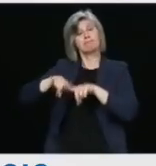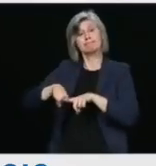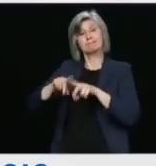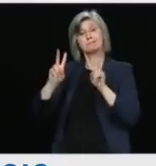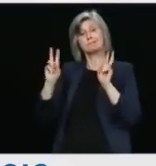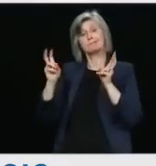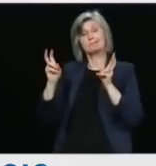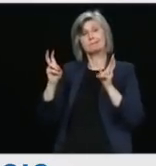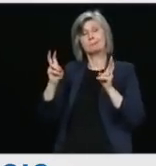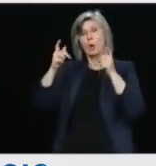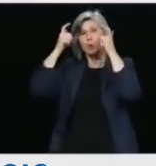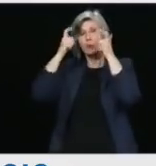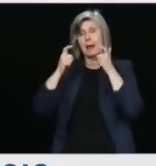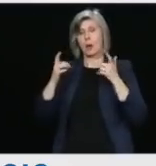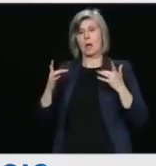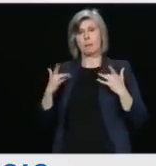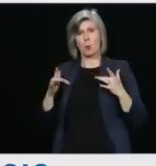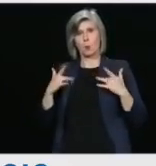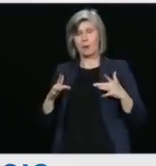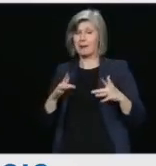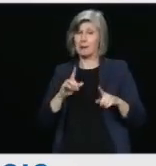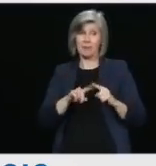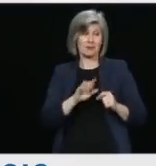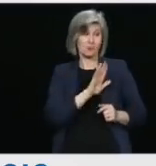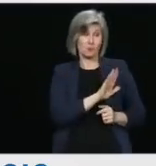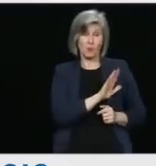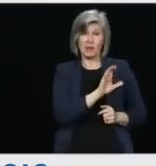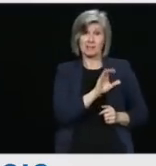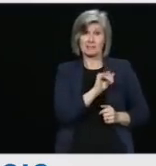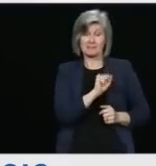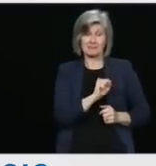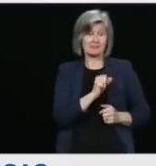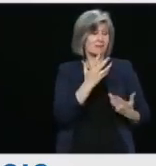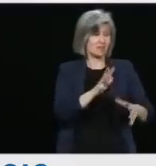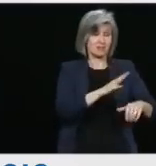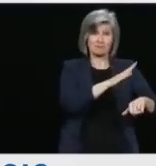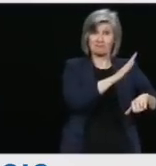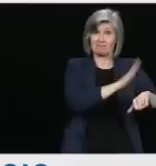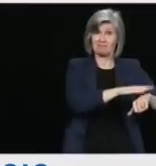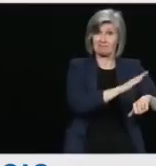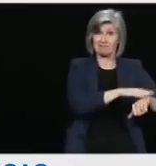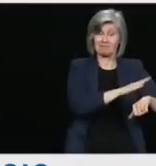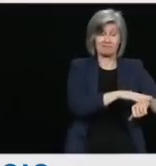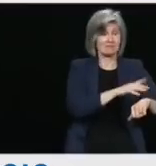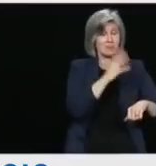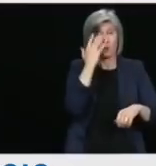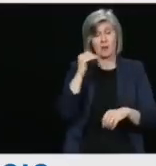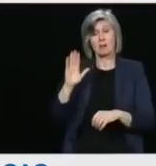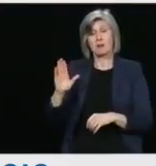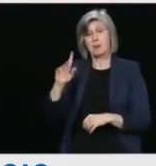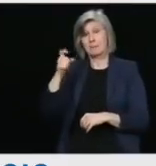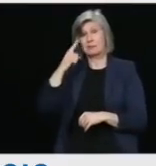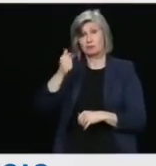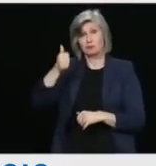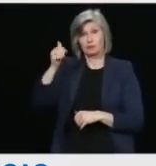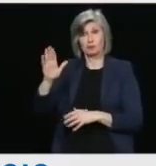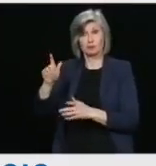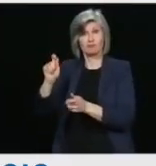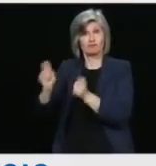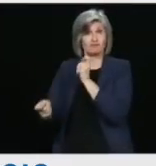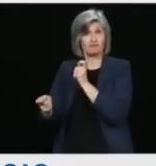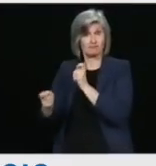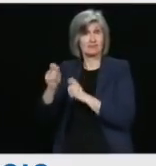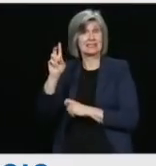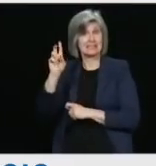been advised by Senior Counsel in the context of a revision to the ministerial direction that bestowing Crown Immunity on CSIS is